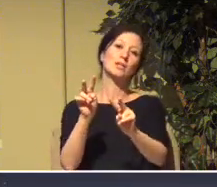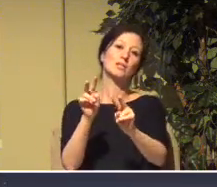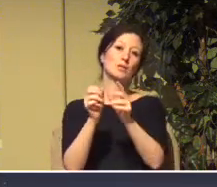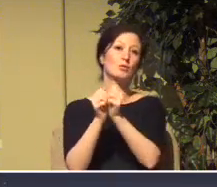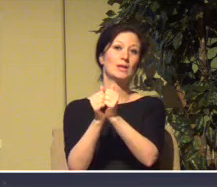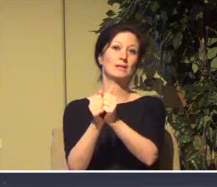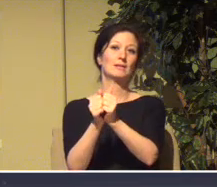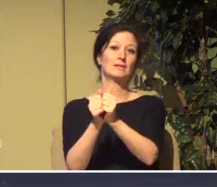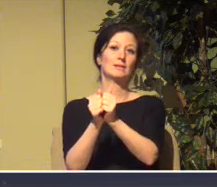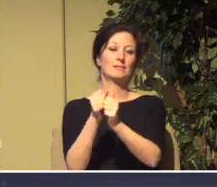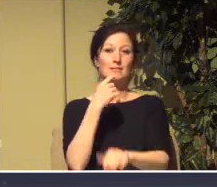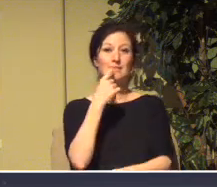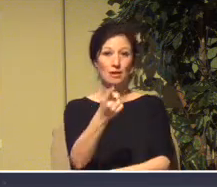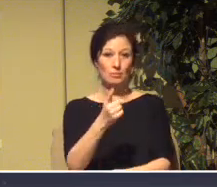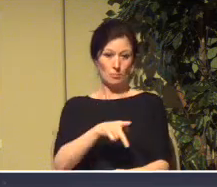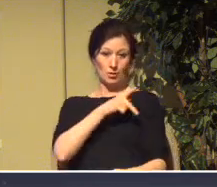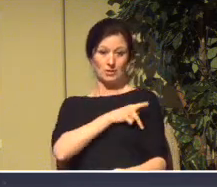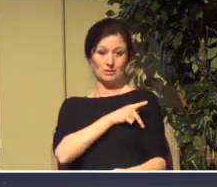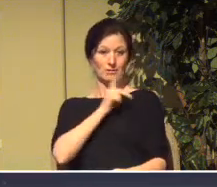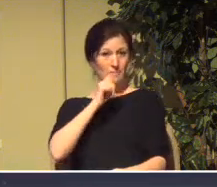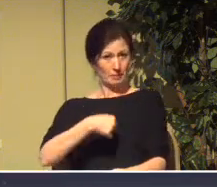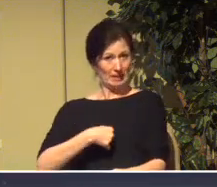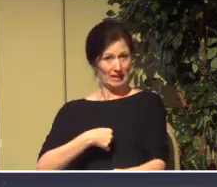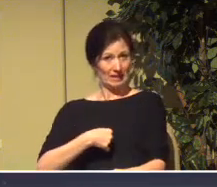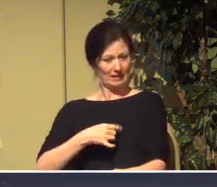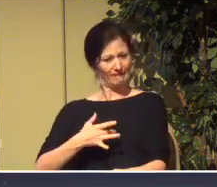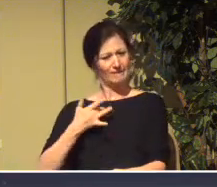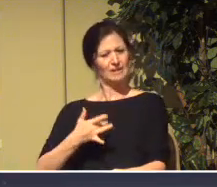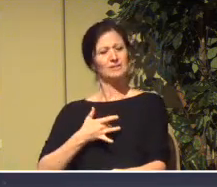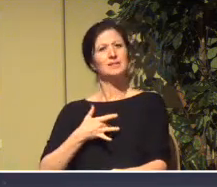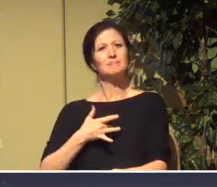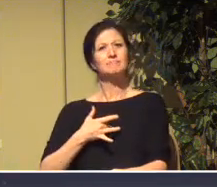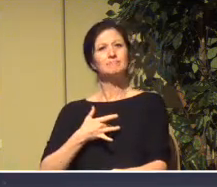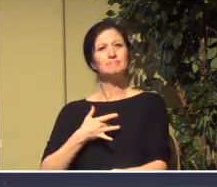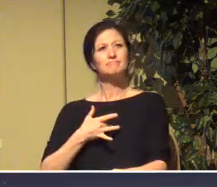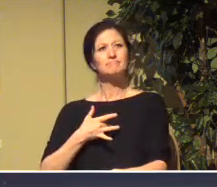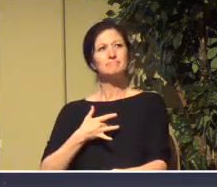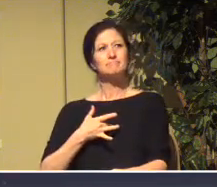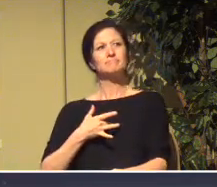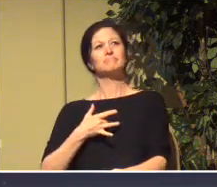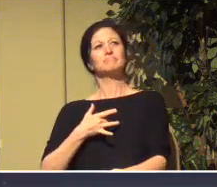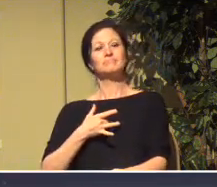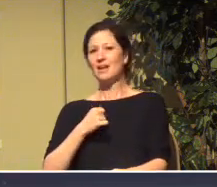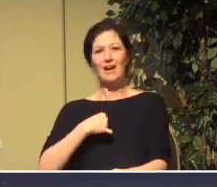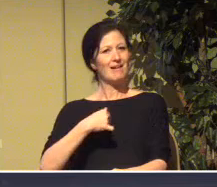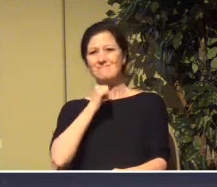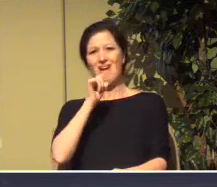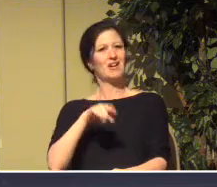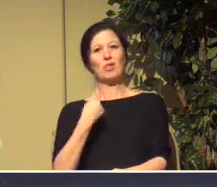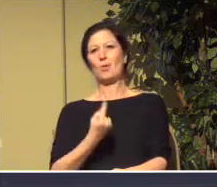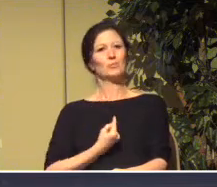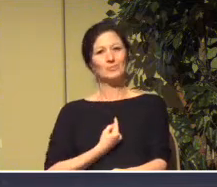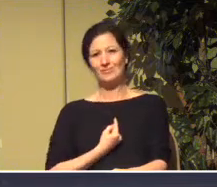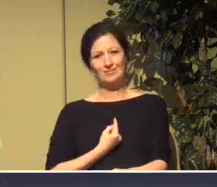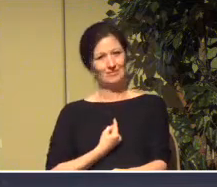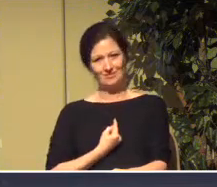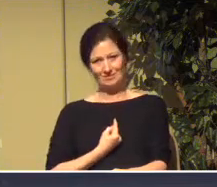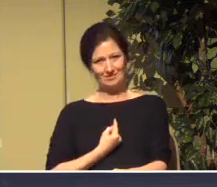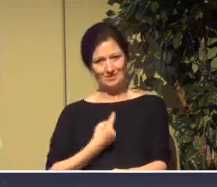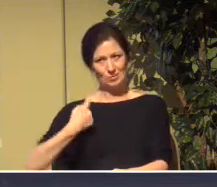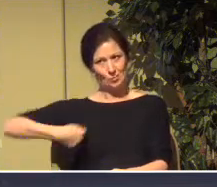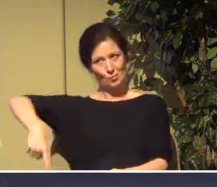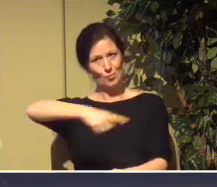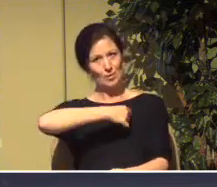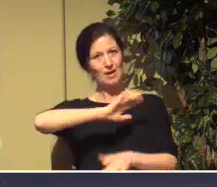tell you that personally for me it feels quite something to know that I'm not alone in doing that. that we are doing this